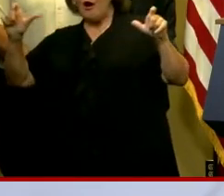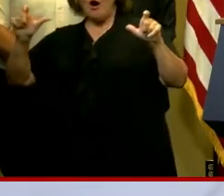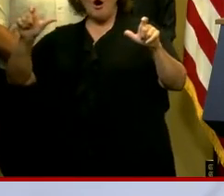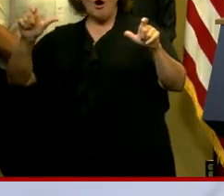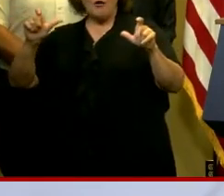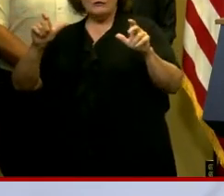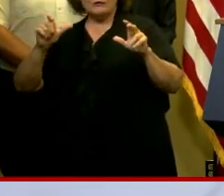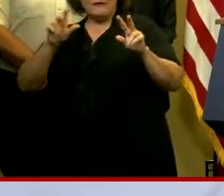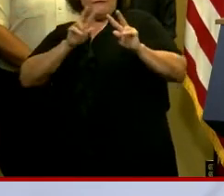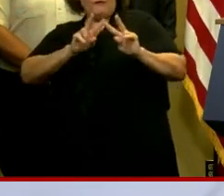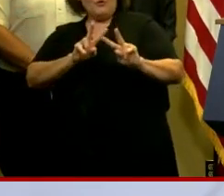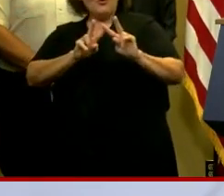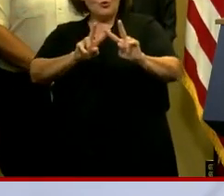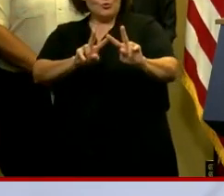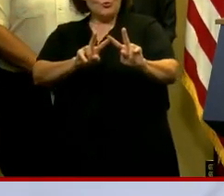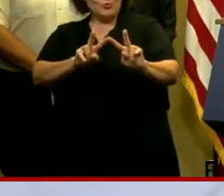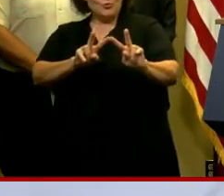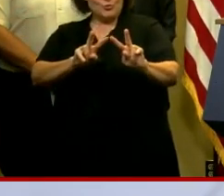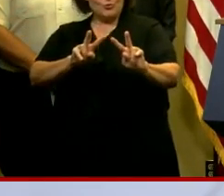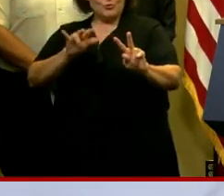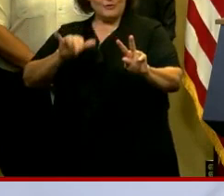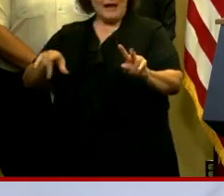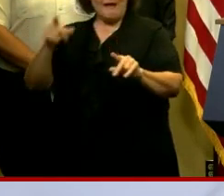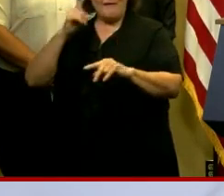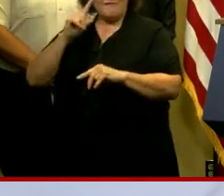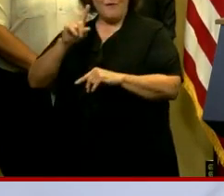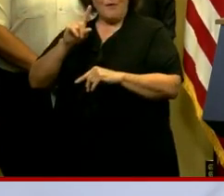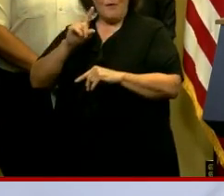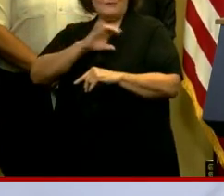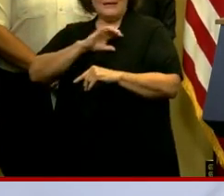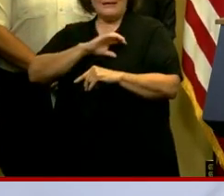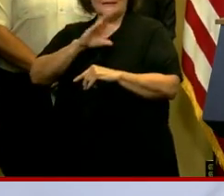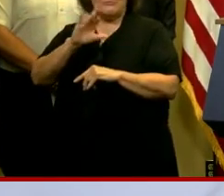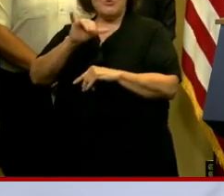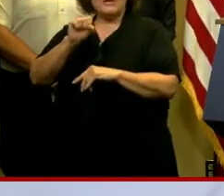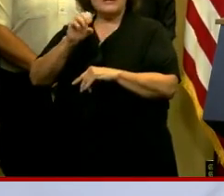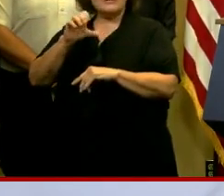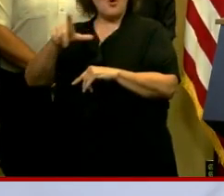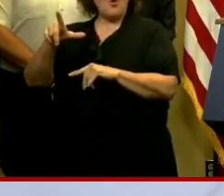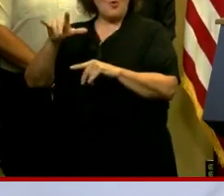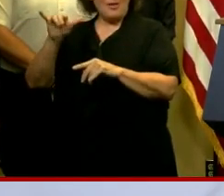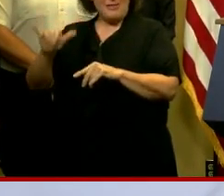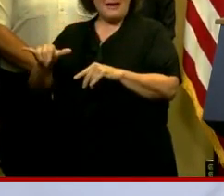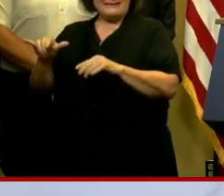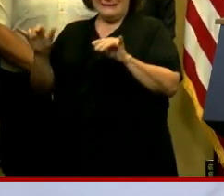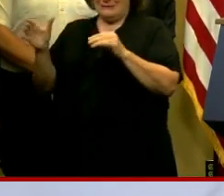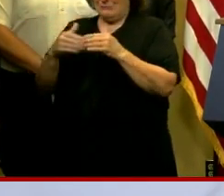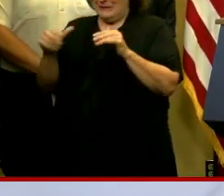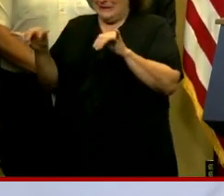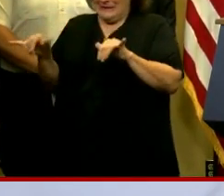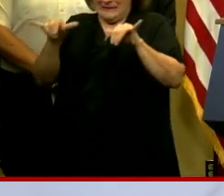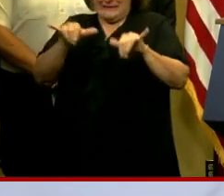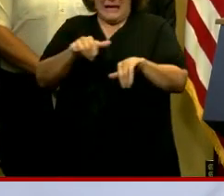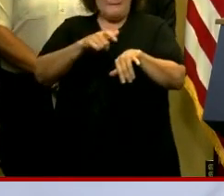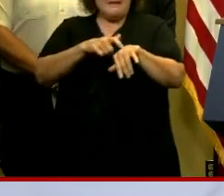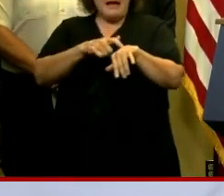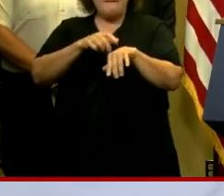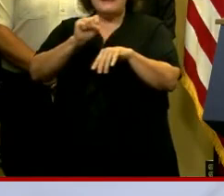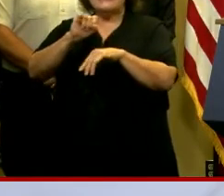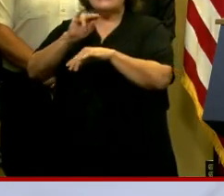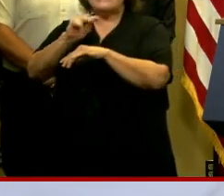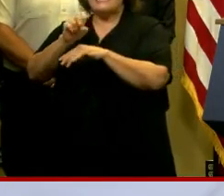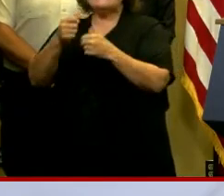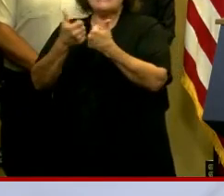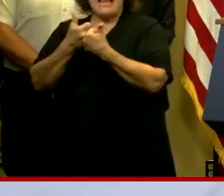Saturday, that being Detective Briscoe, which is now along the same time frame of the Saints game.